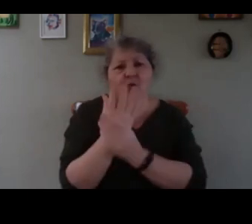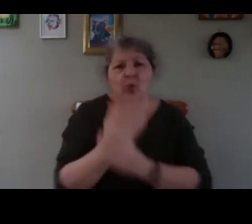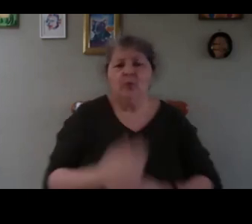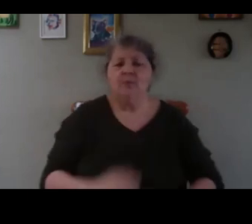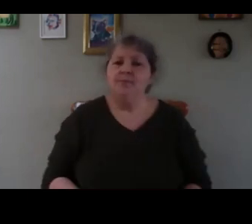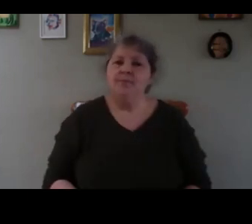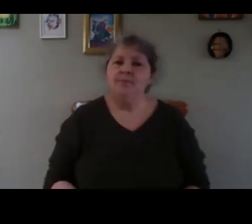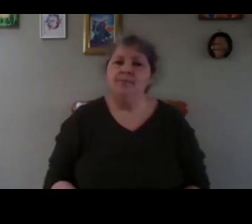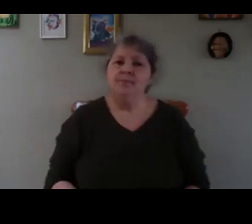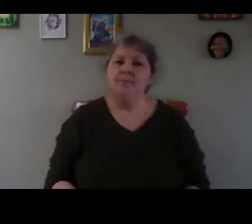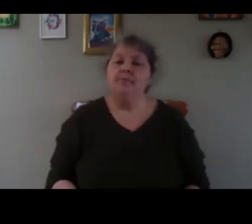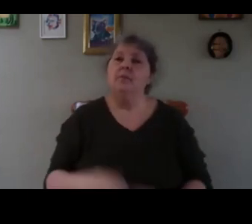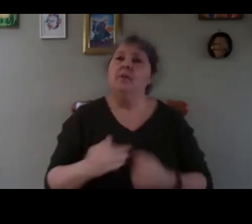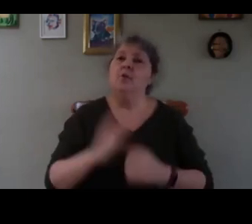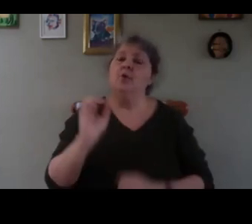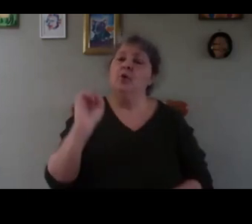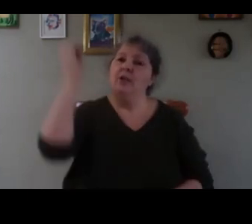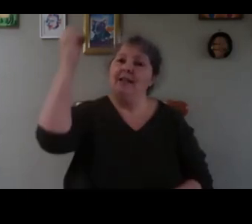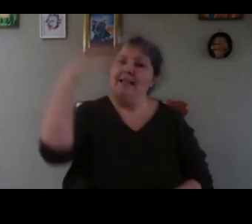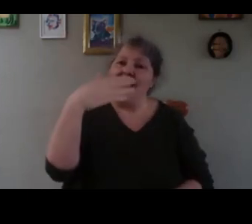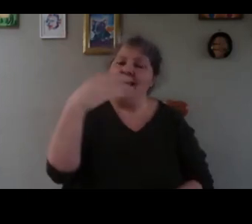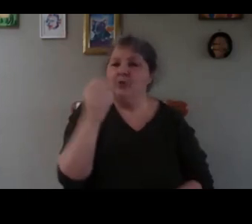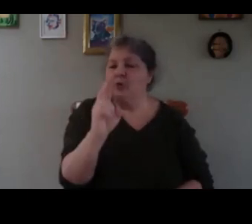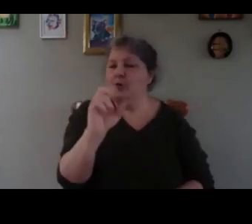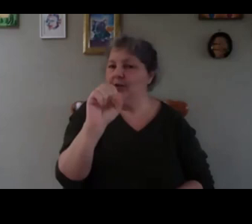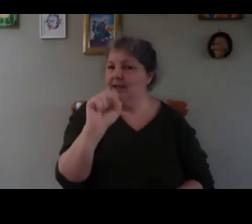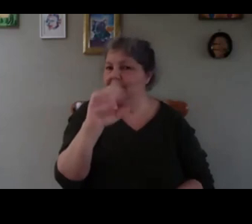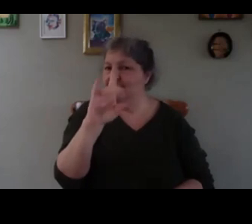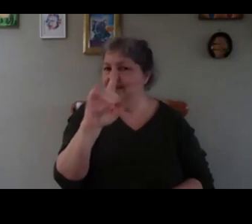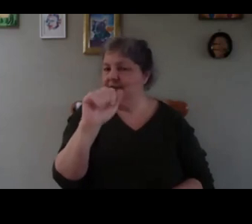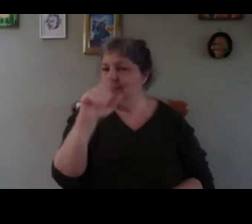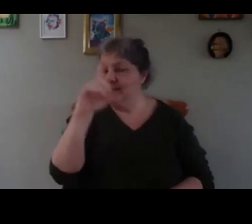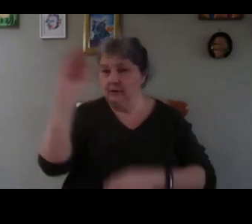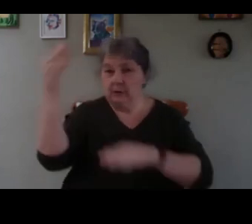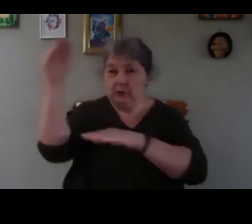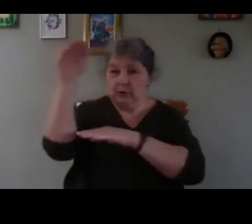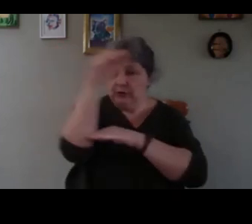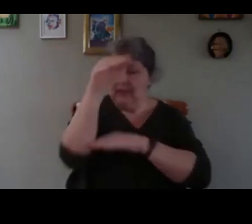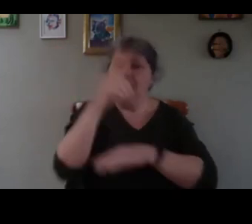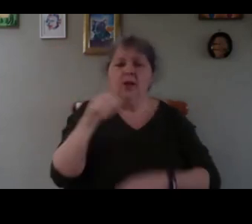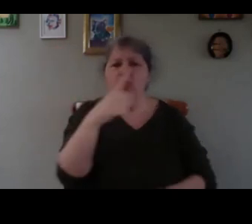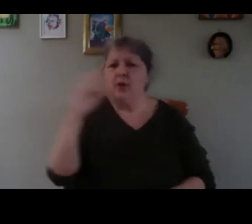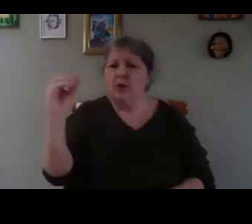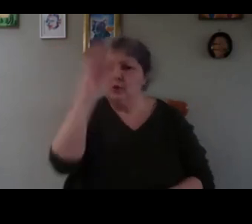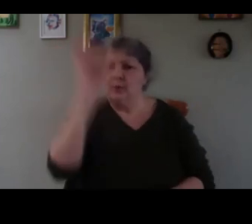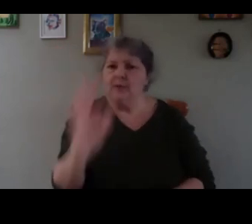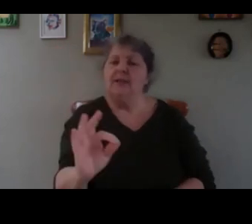in terms of light or shade it's not 100% by example I can take an example with tomatoes